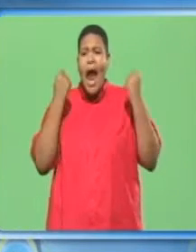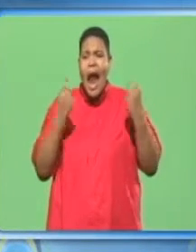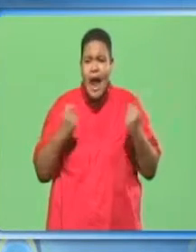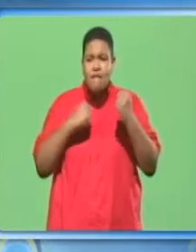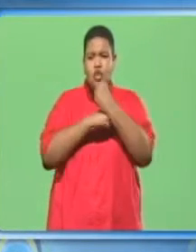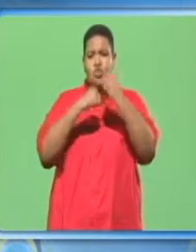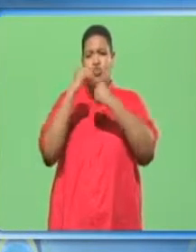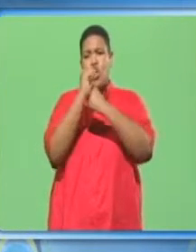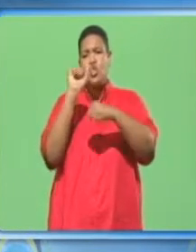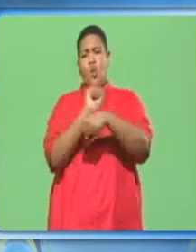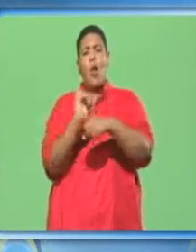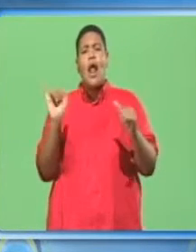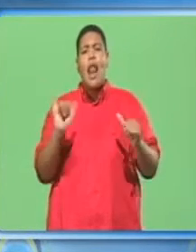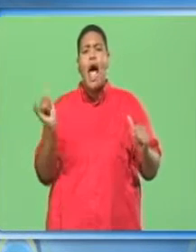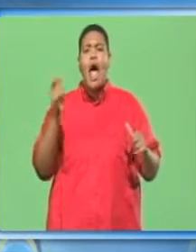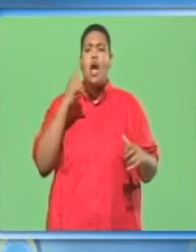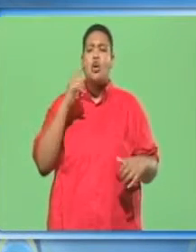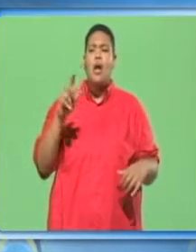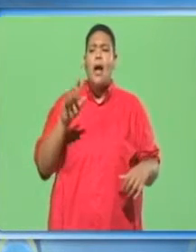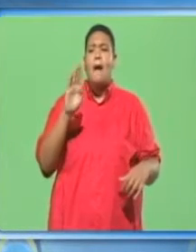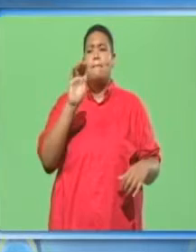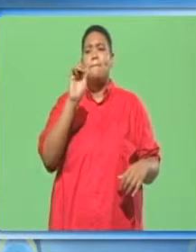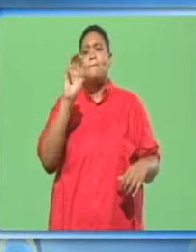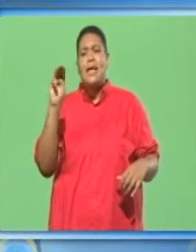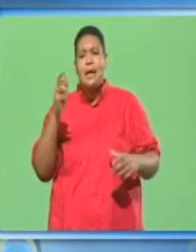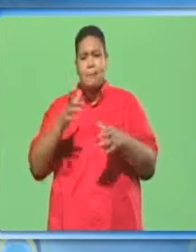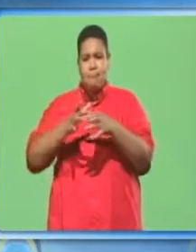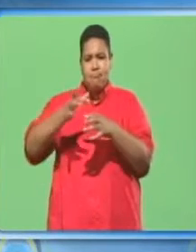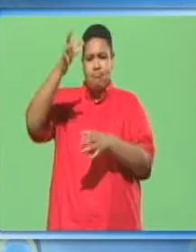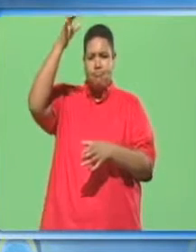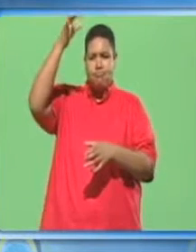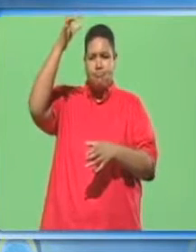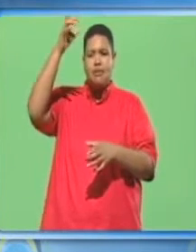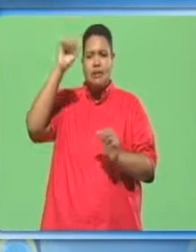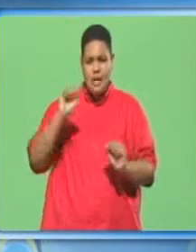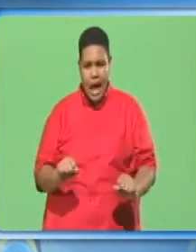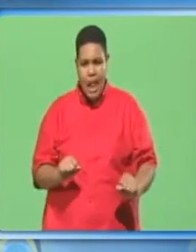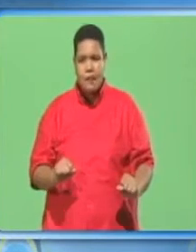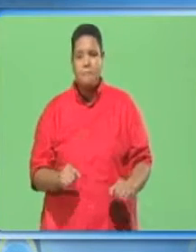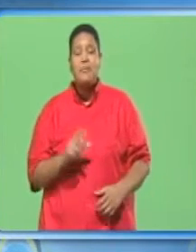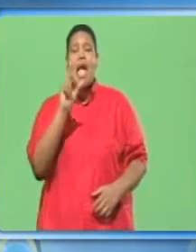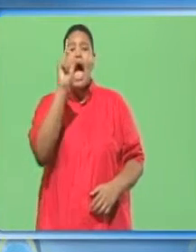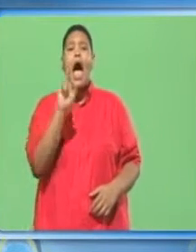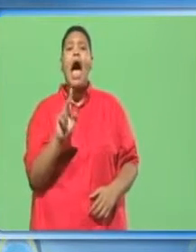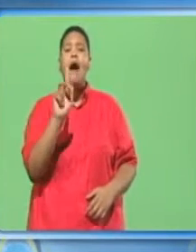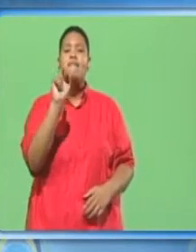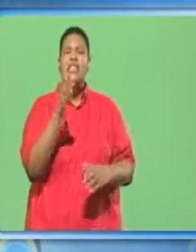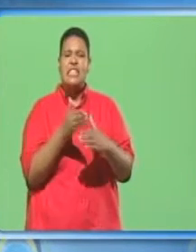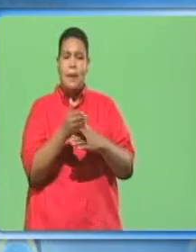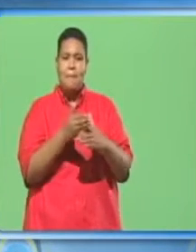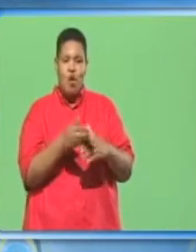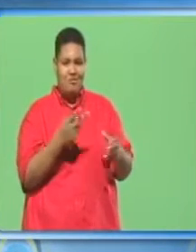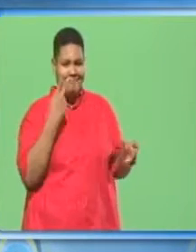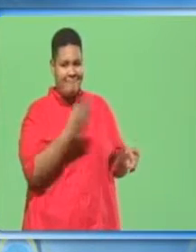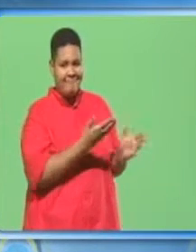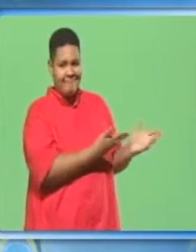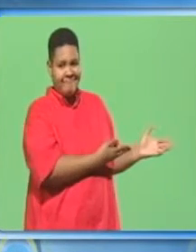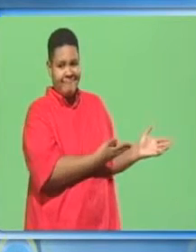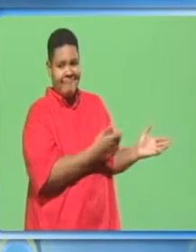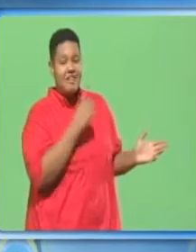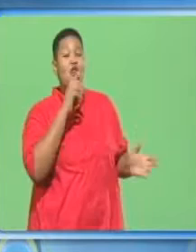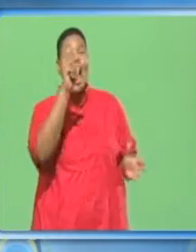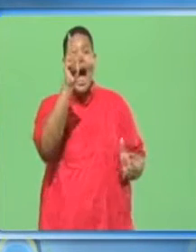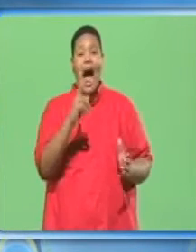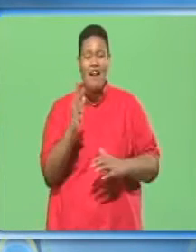structural work such as a beam or a column. 6. timber This is one half of a bok